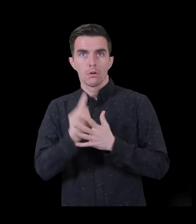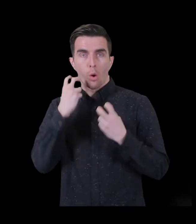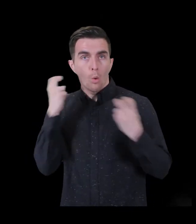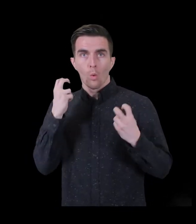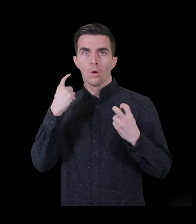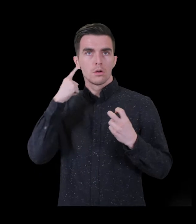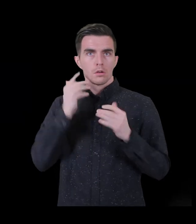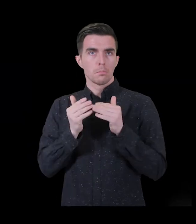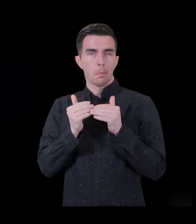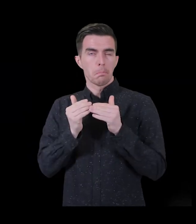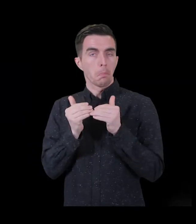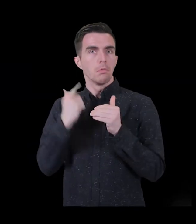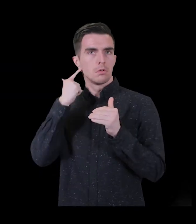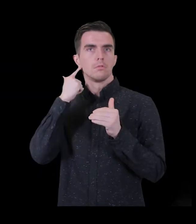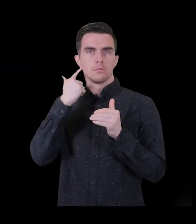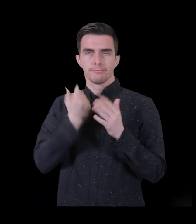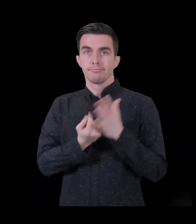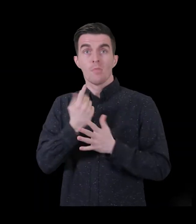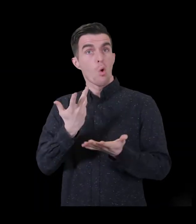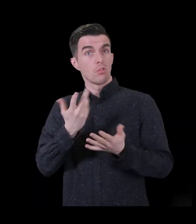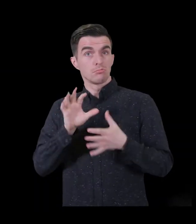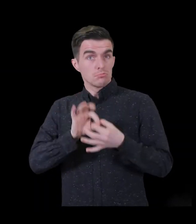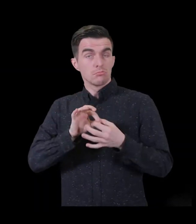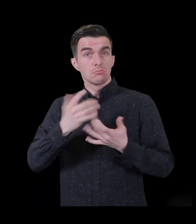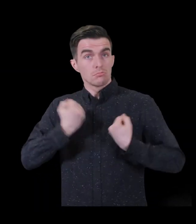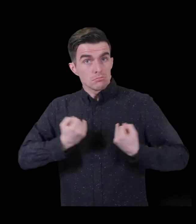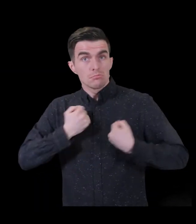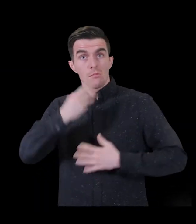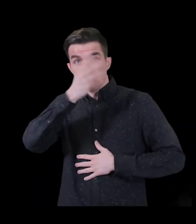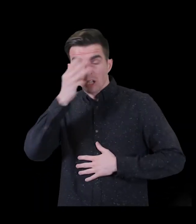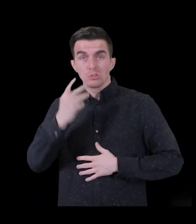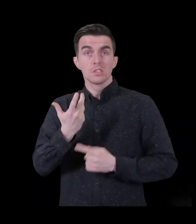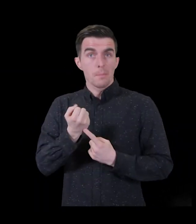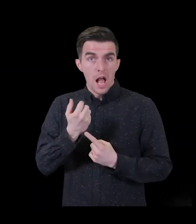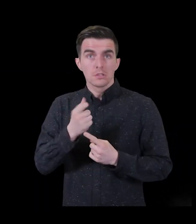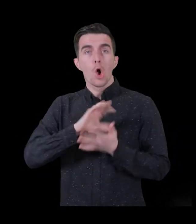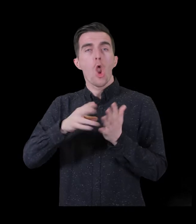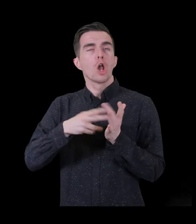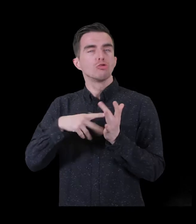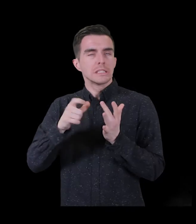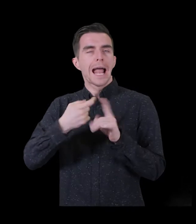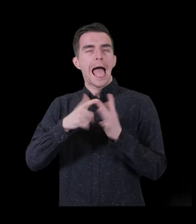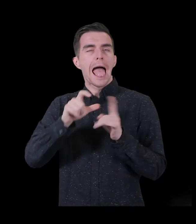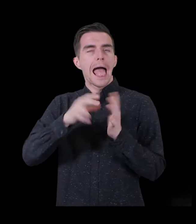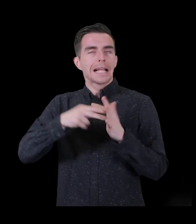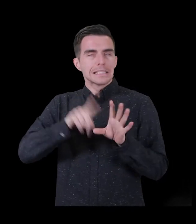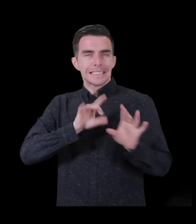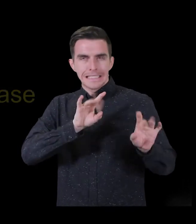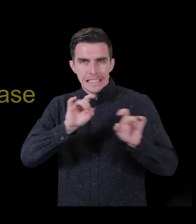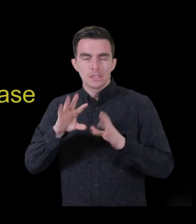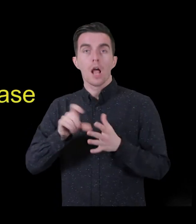explosion, which perforates the eardrum. People with medical conditions such as meningitis, diabetes,